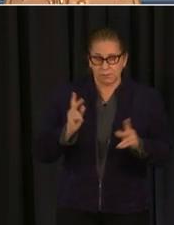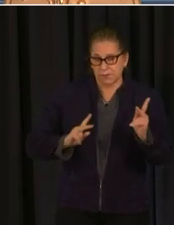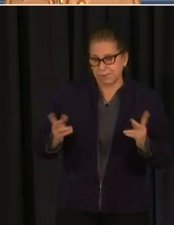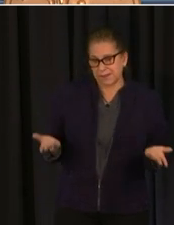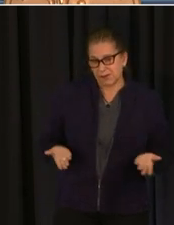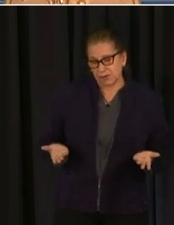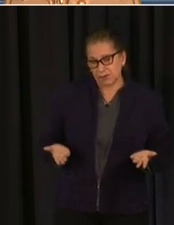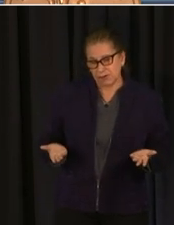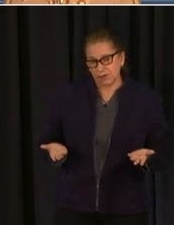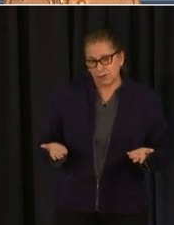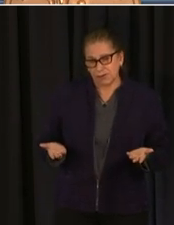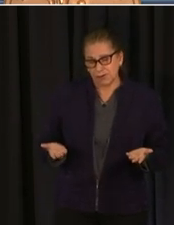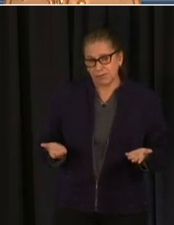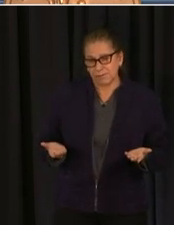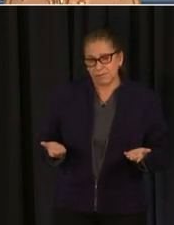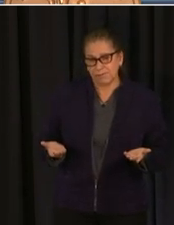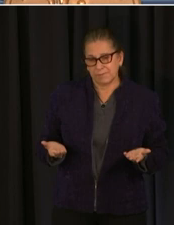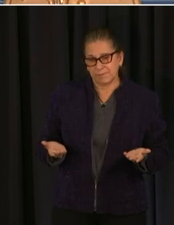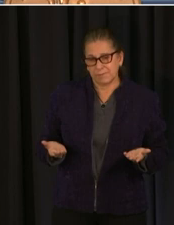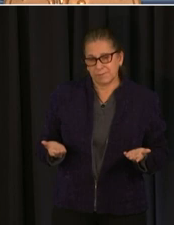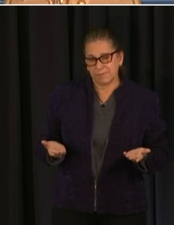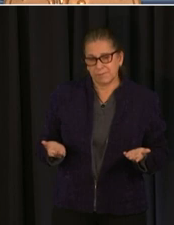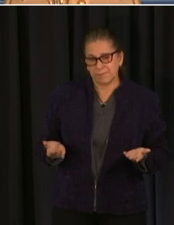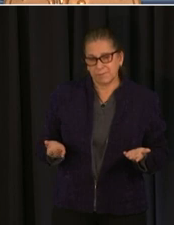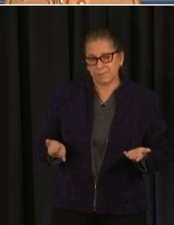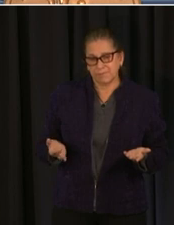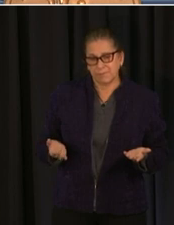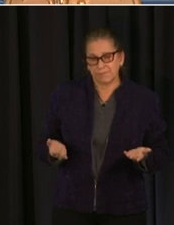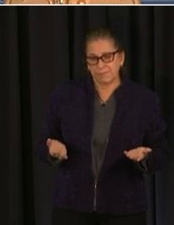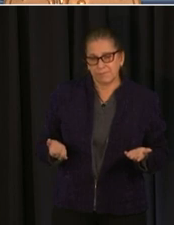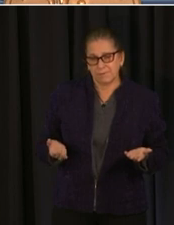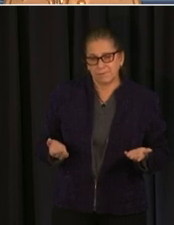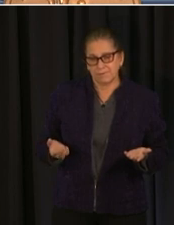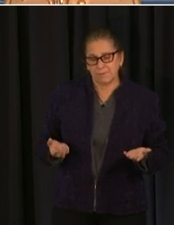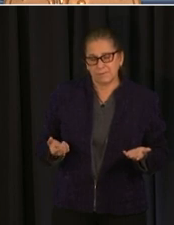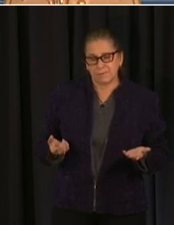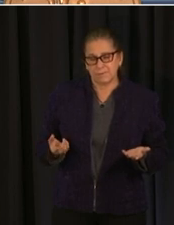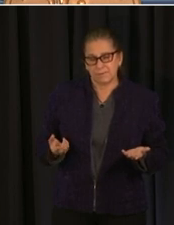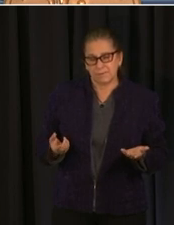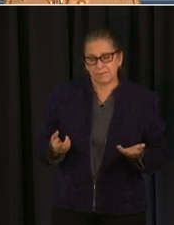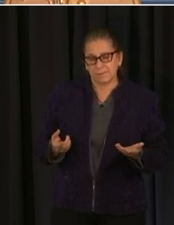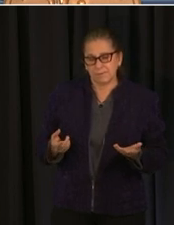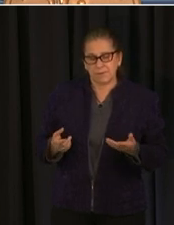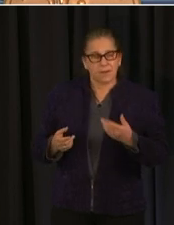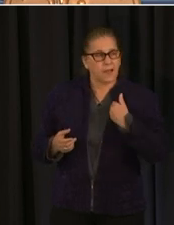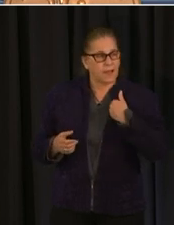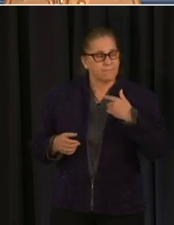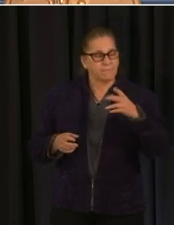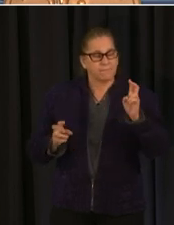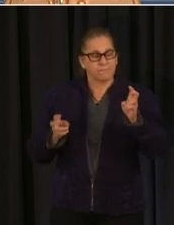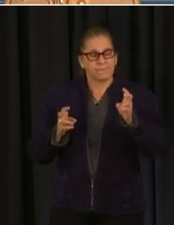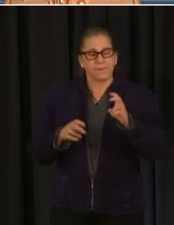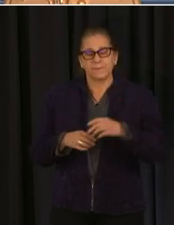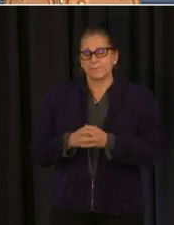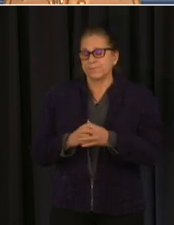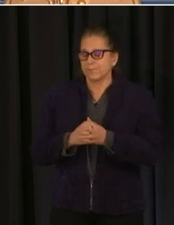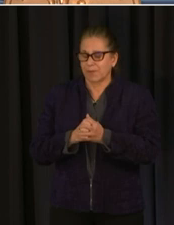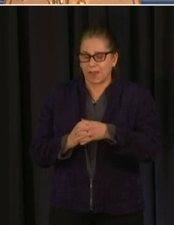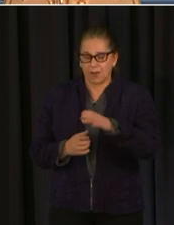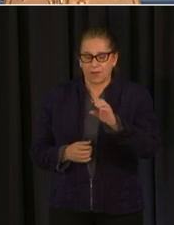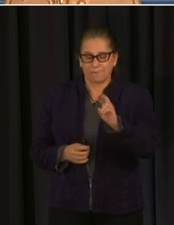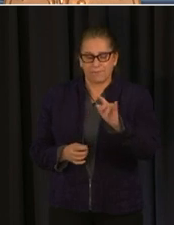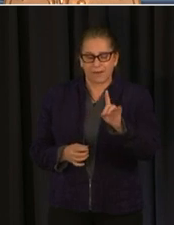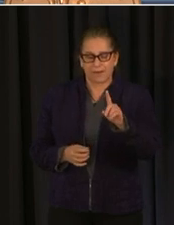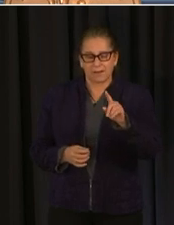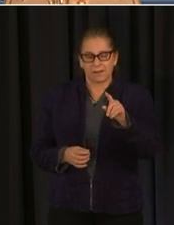in to an exposure notification tool containing the virus uh will continue to require